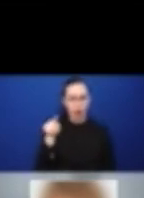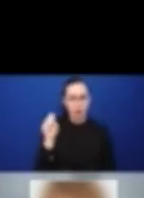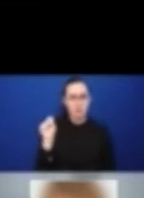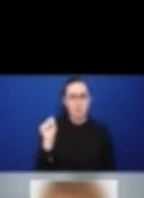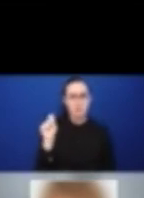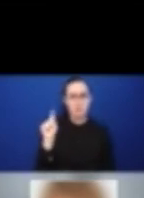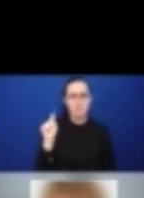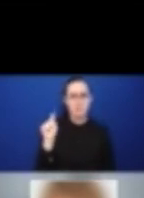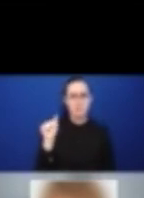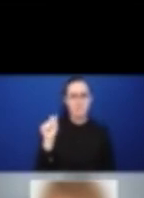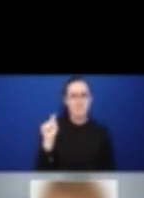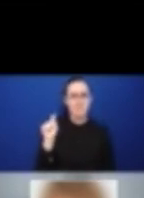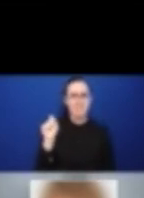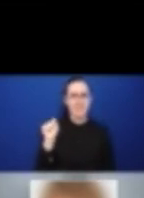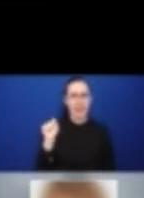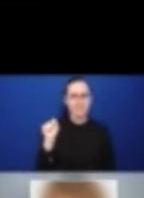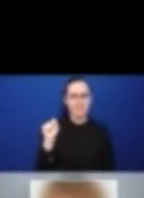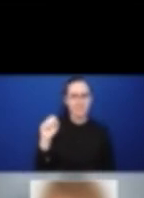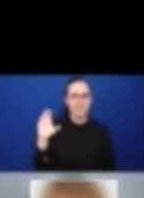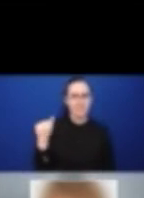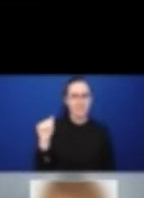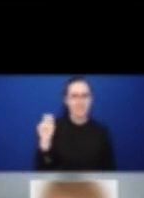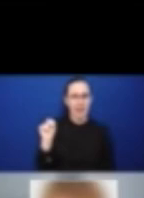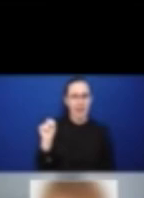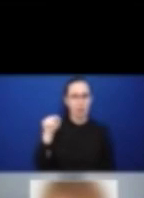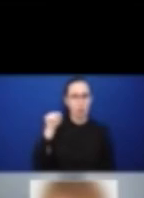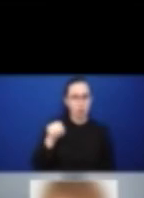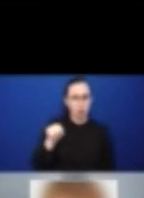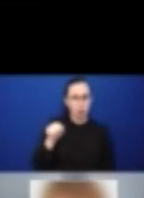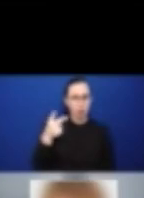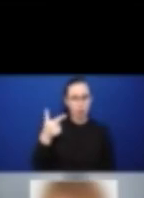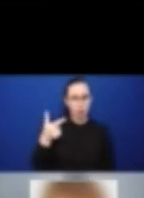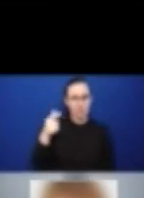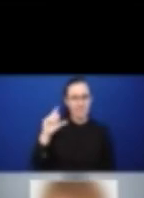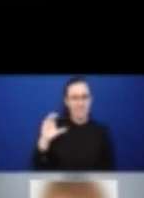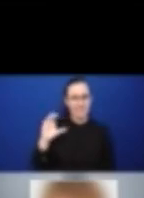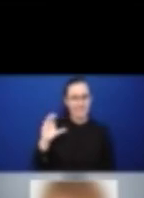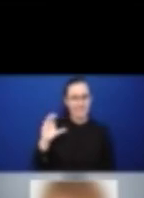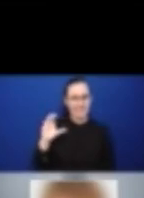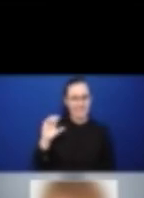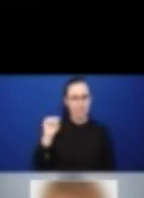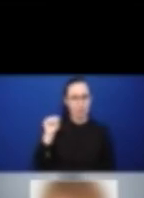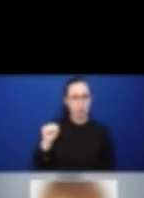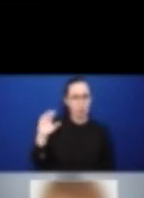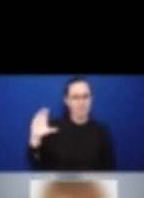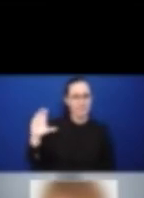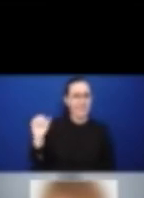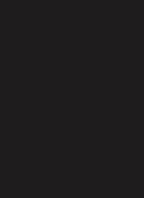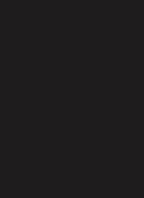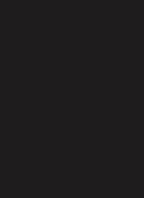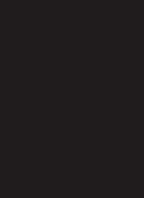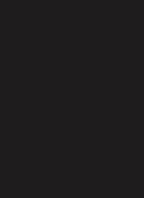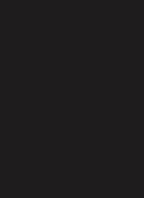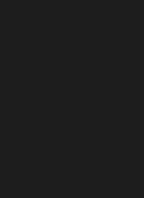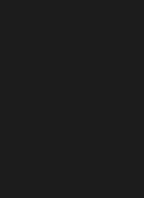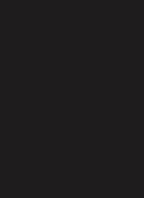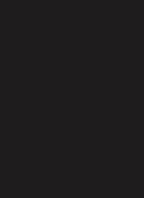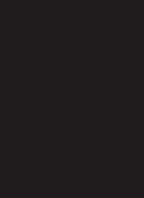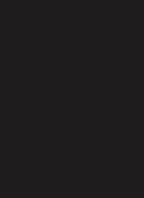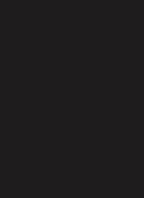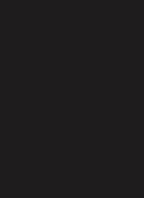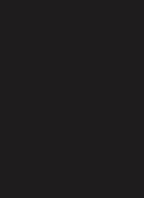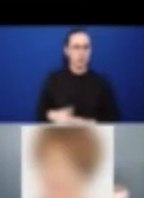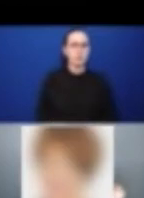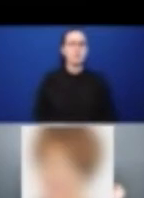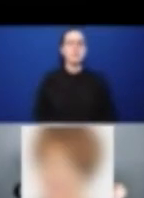Thank you for the quick overview. This is amazing. encourage everyone to contact and also add your comments, questions